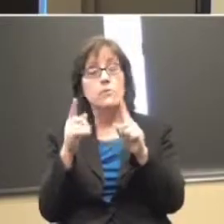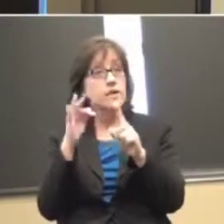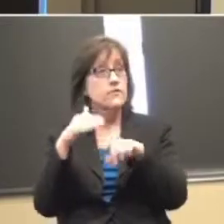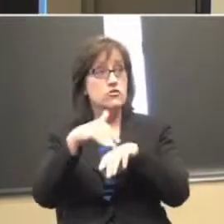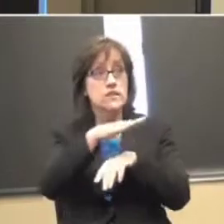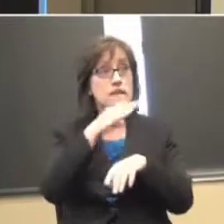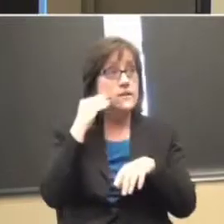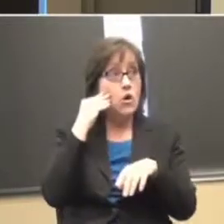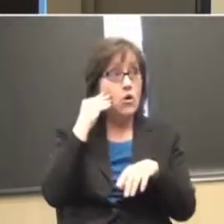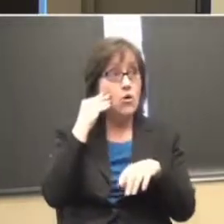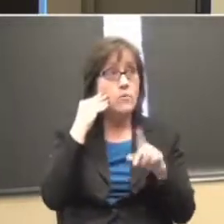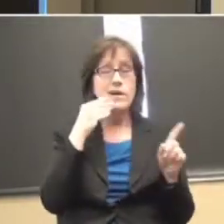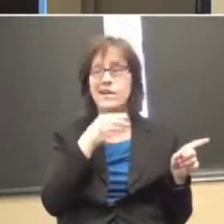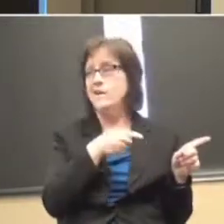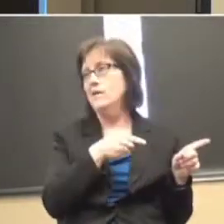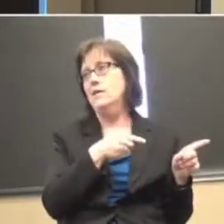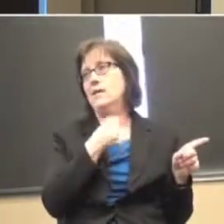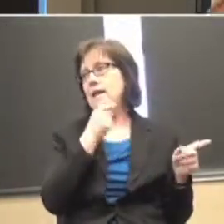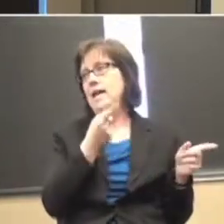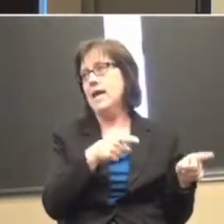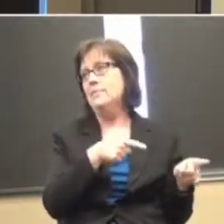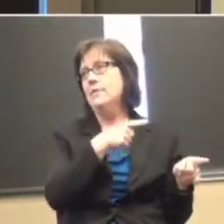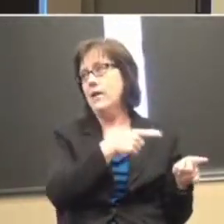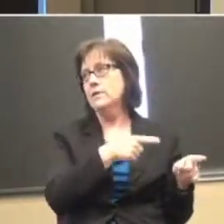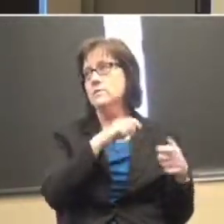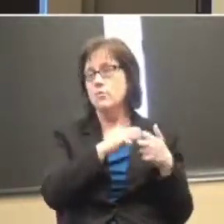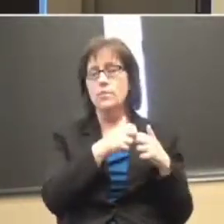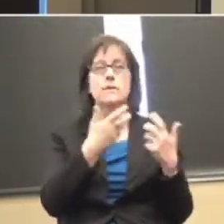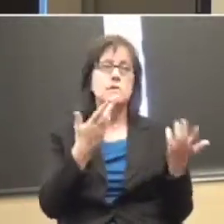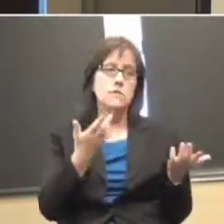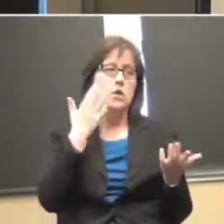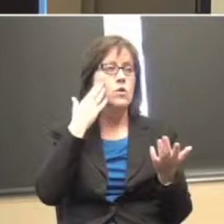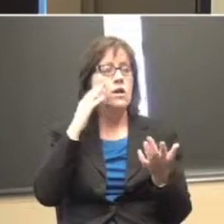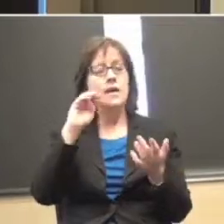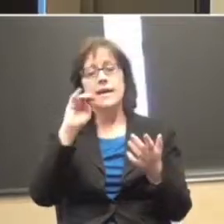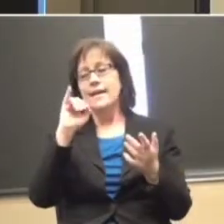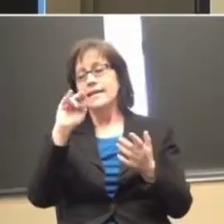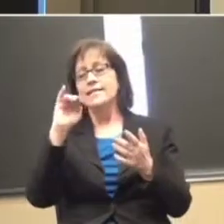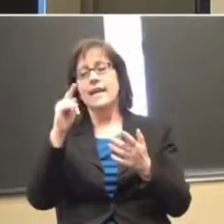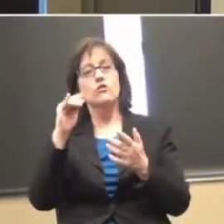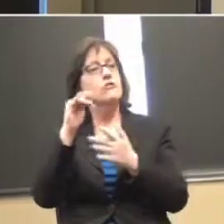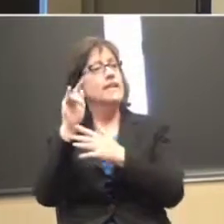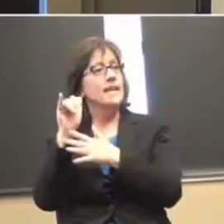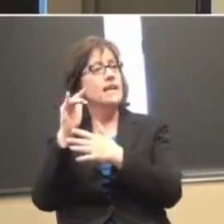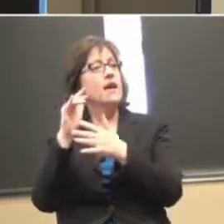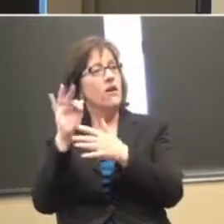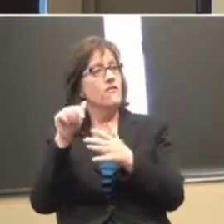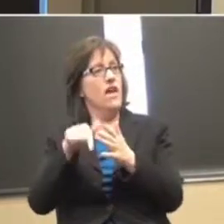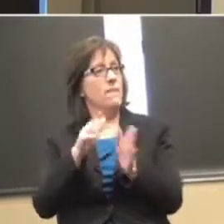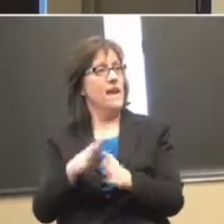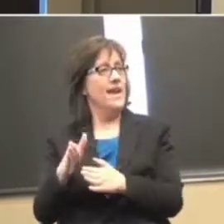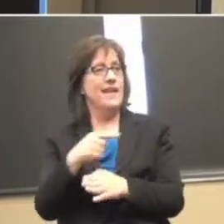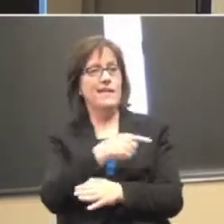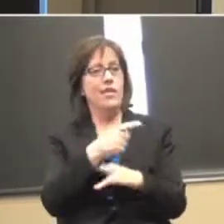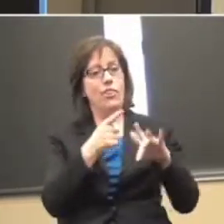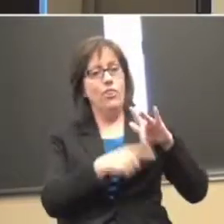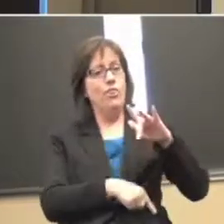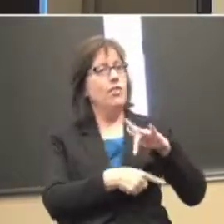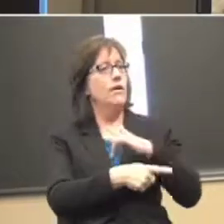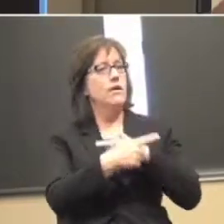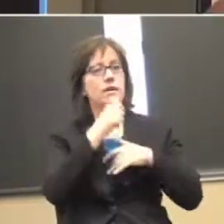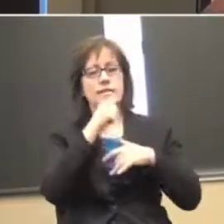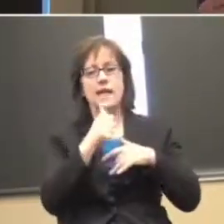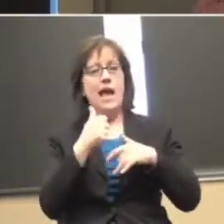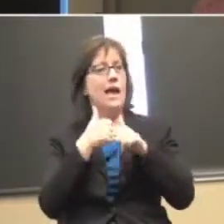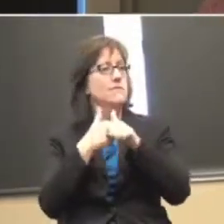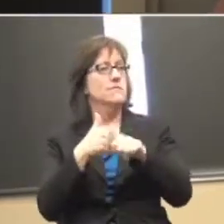know that's a problem, then we know at least in the integrity of the plan, that was a piece that's not there. All right. So it's not being carried out the